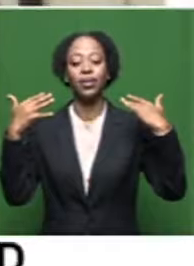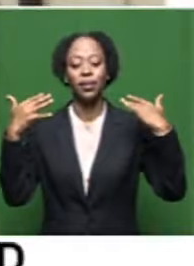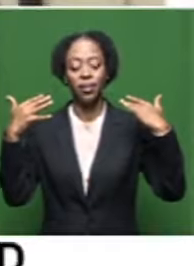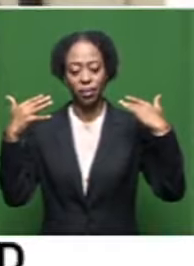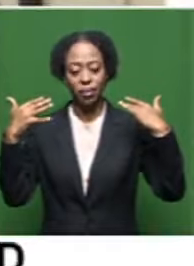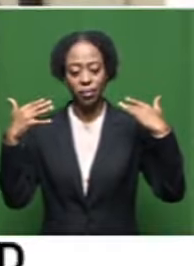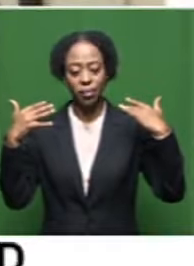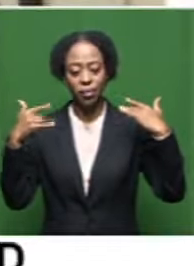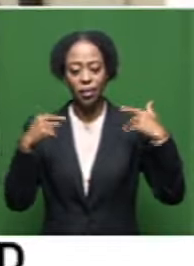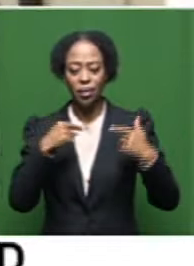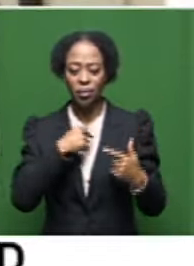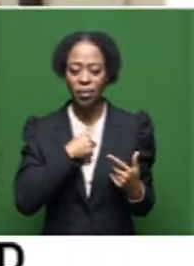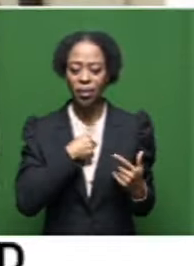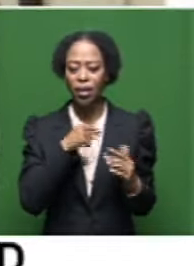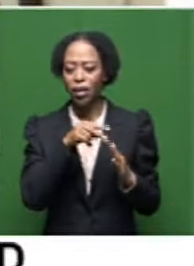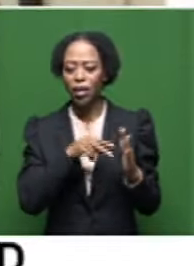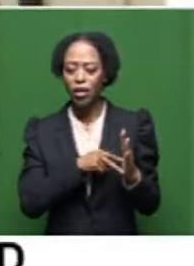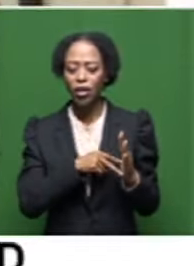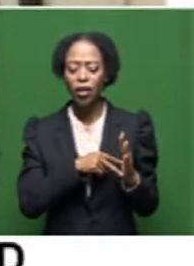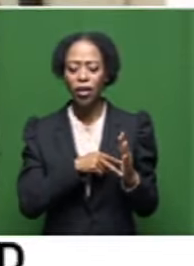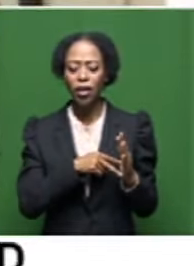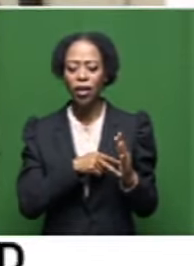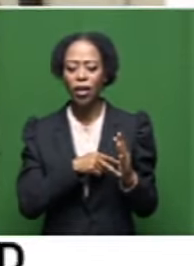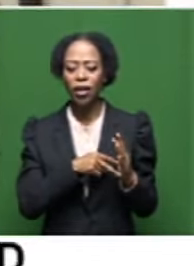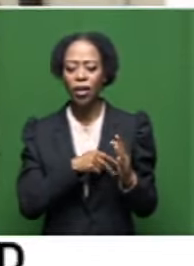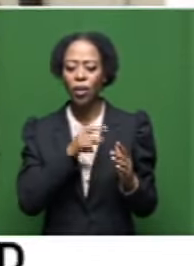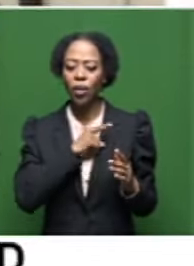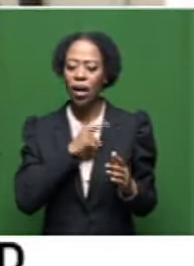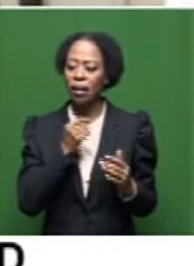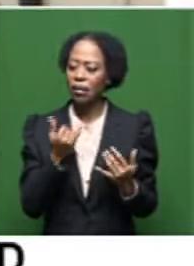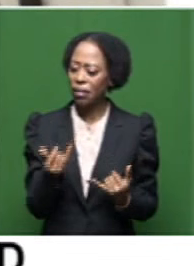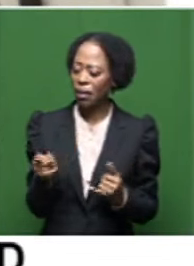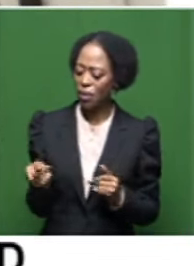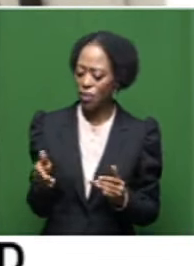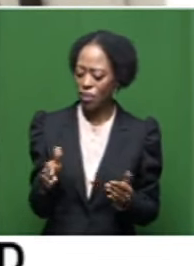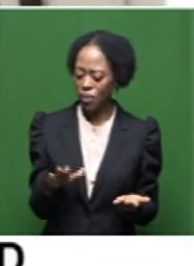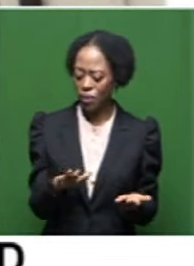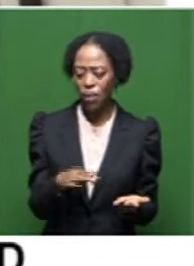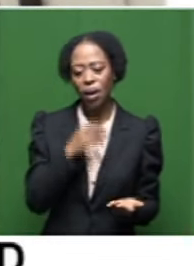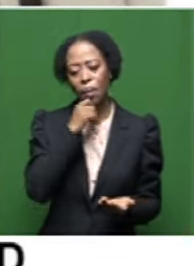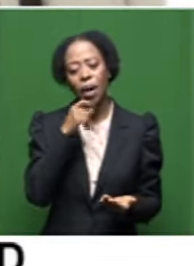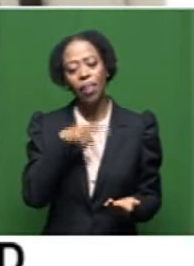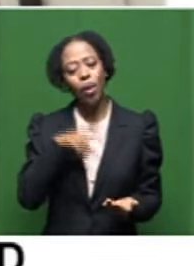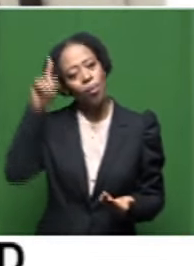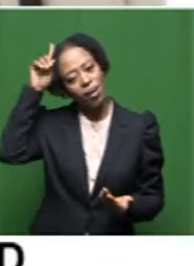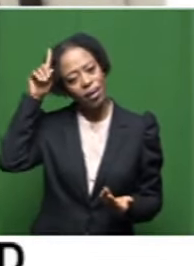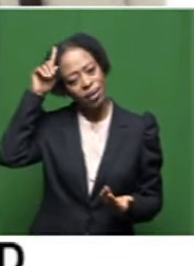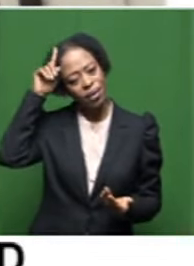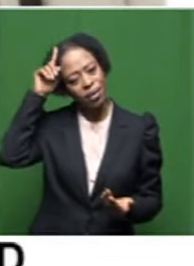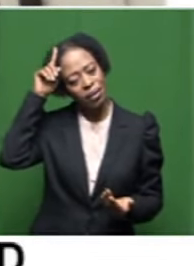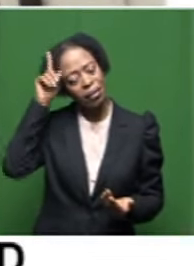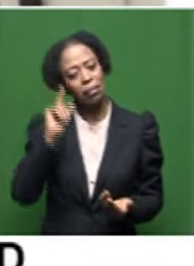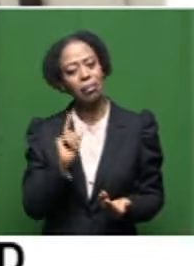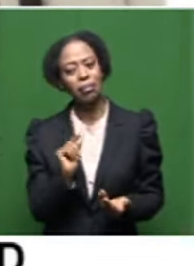I looked at the beautiful coincidence of him passing away on the birthday of Nelson Mandela.